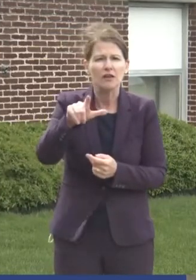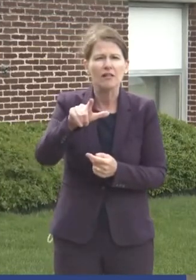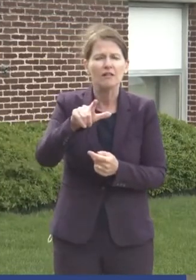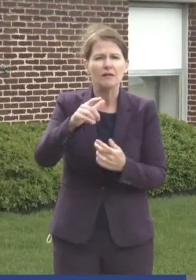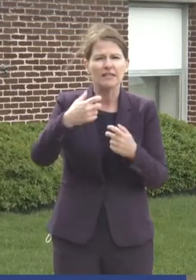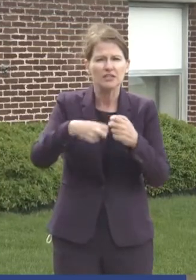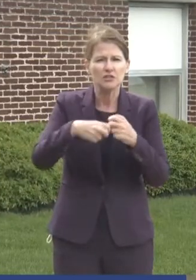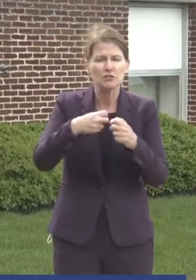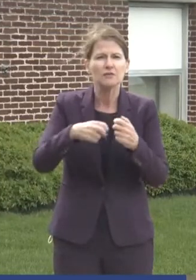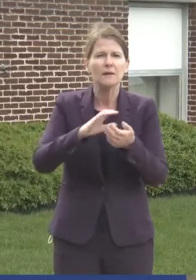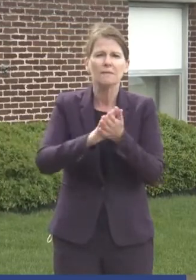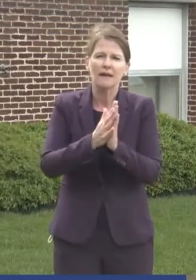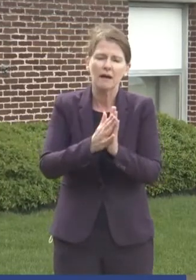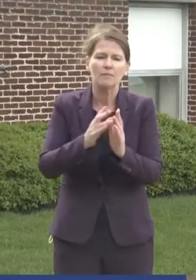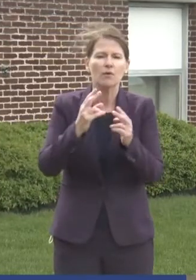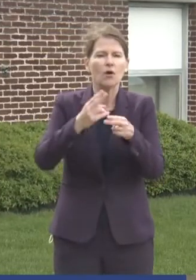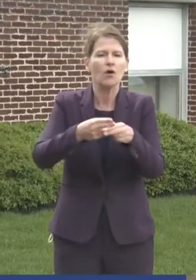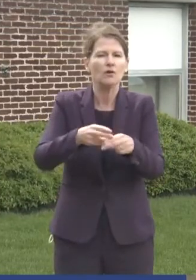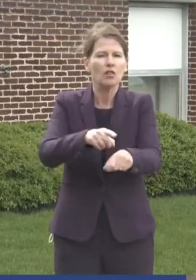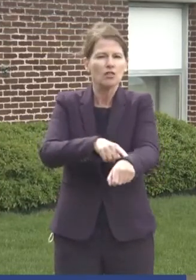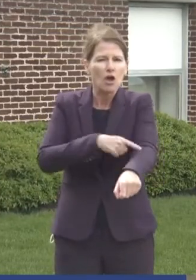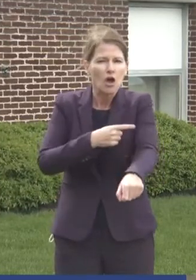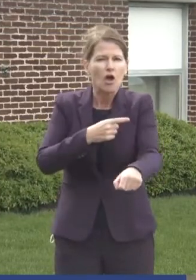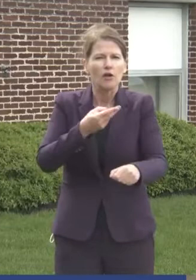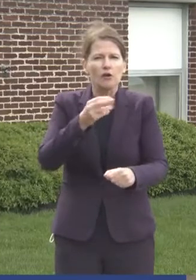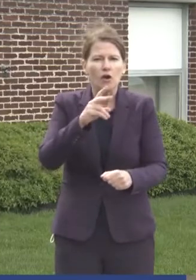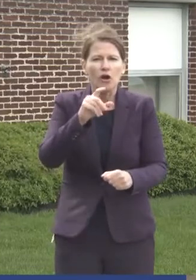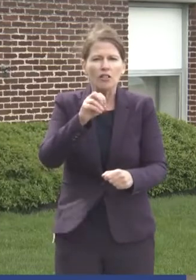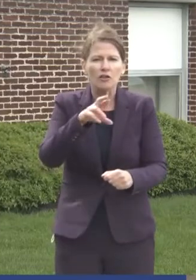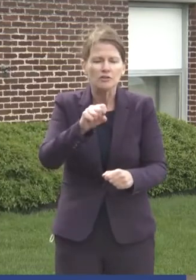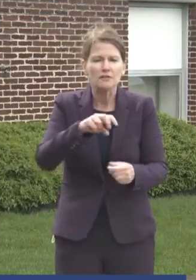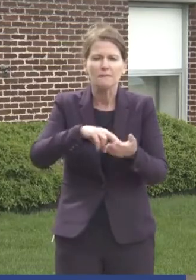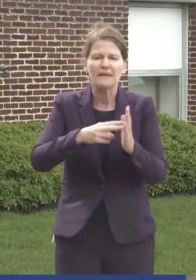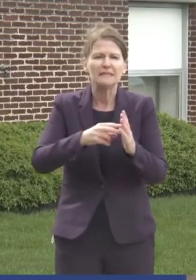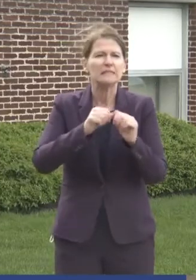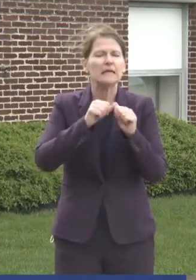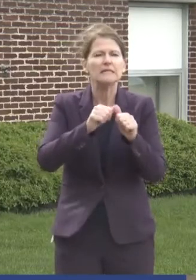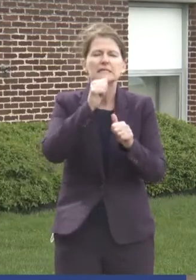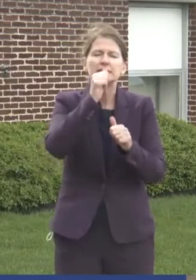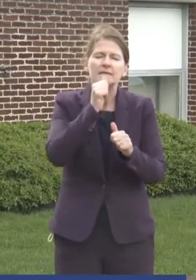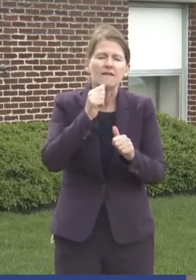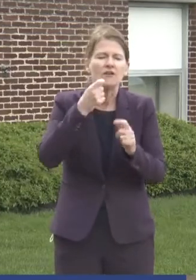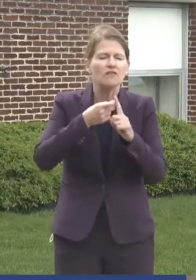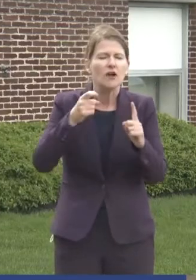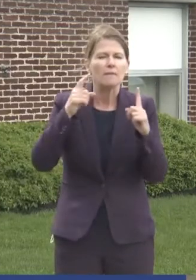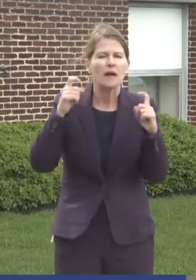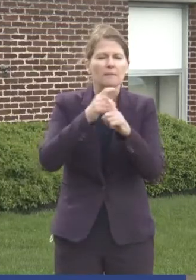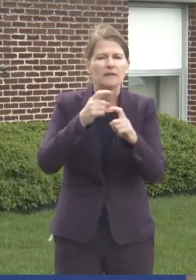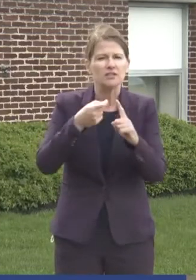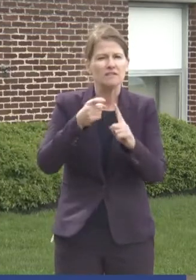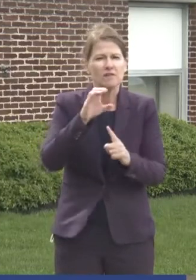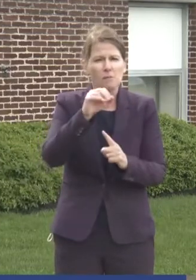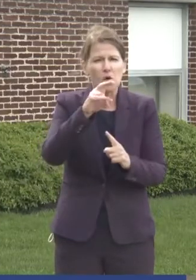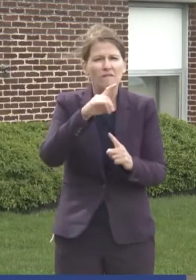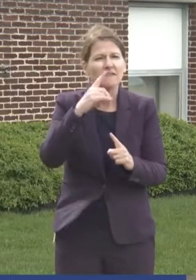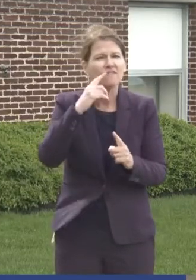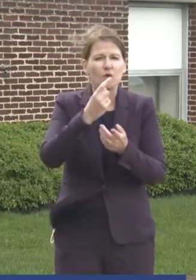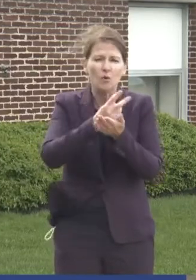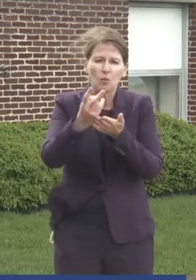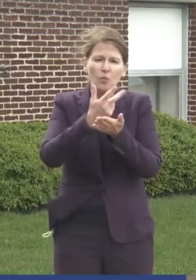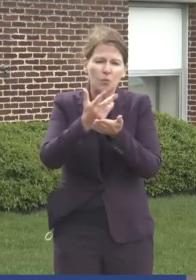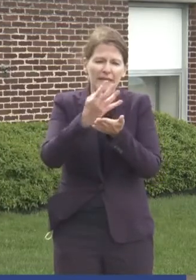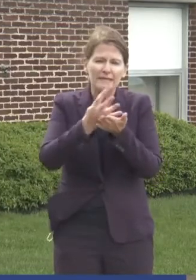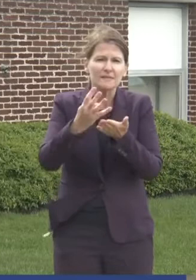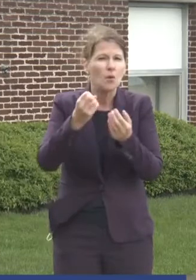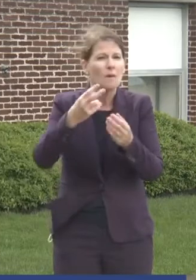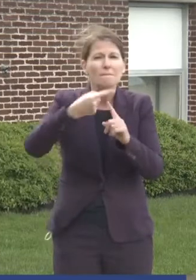haulers. People who continue to live with COVID complications for weeks and months. A person